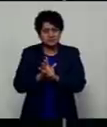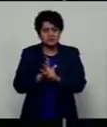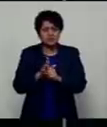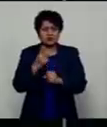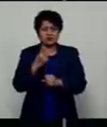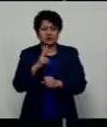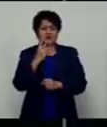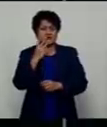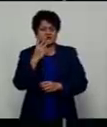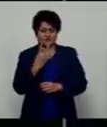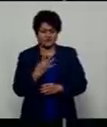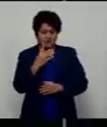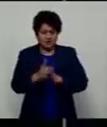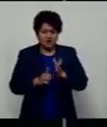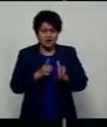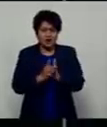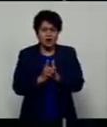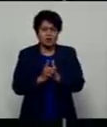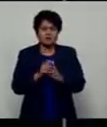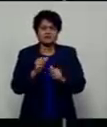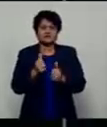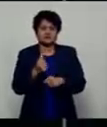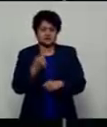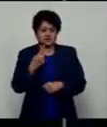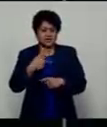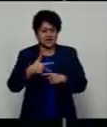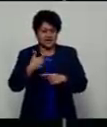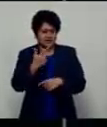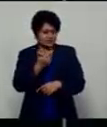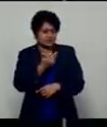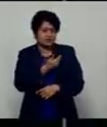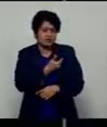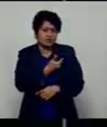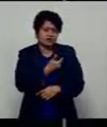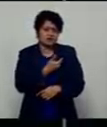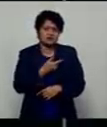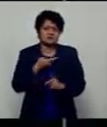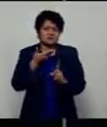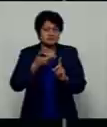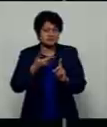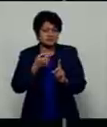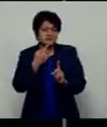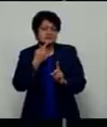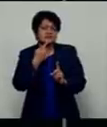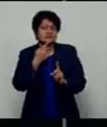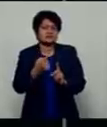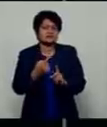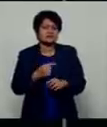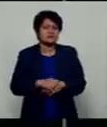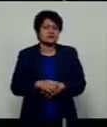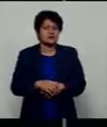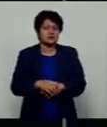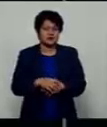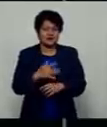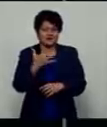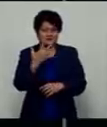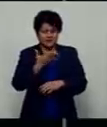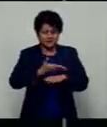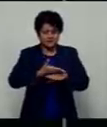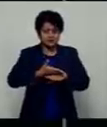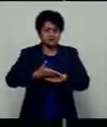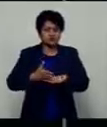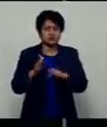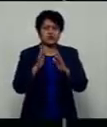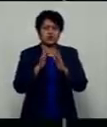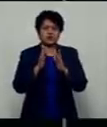24-hour period that ended at 8 a.m. today. Permanent Secretary for Health Dr. James Fong says five of the new cases are